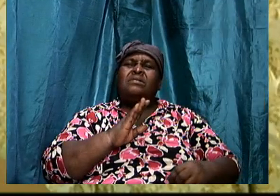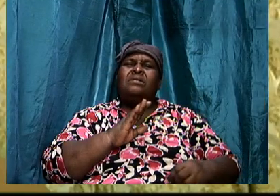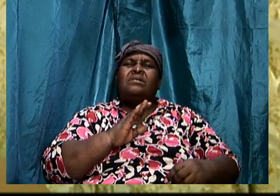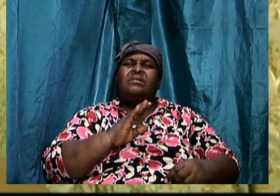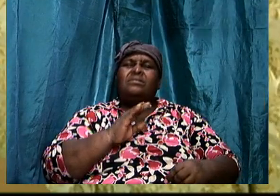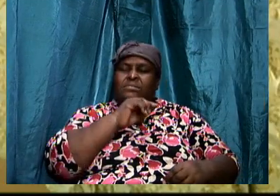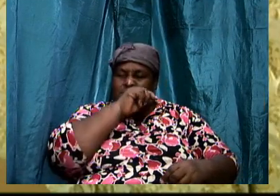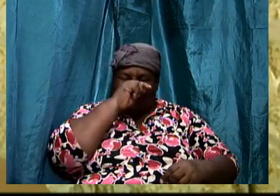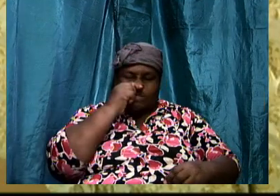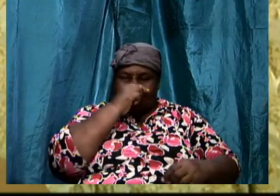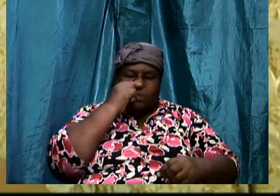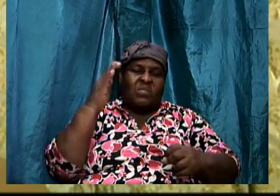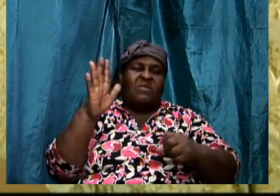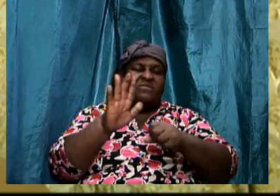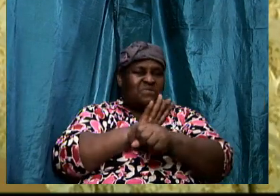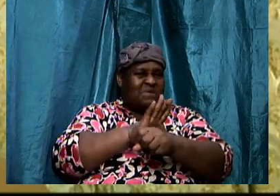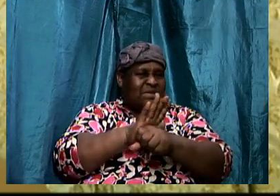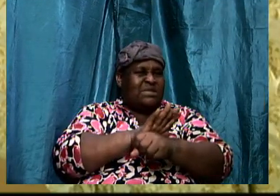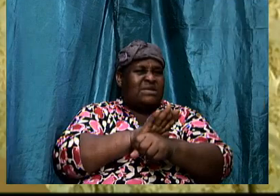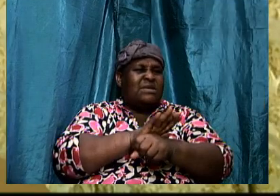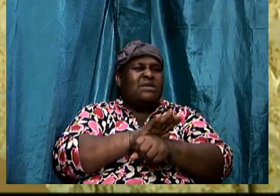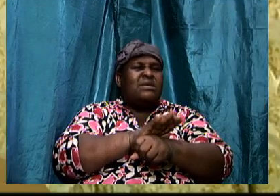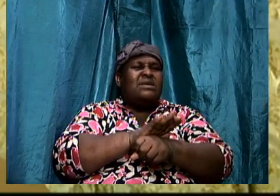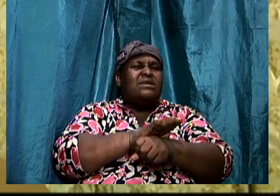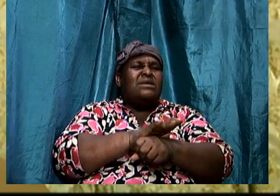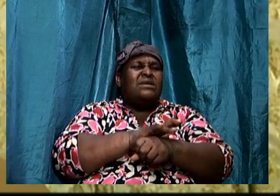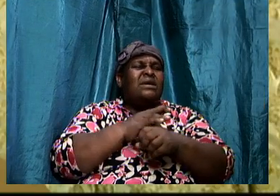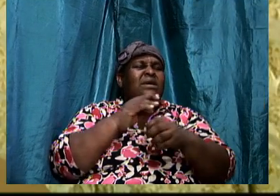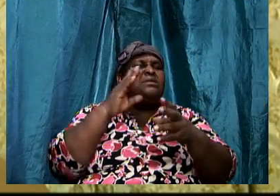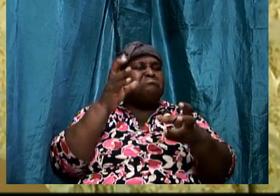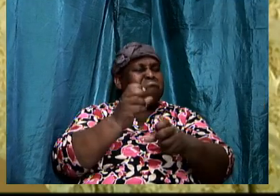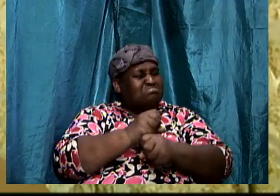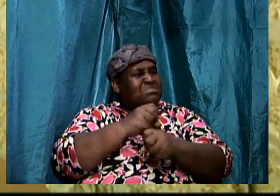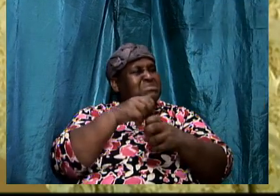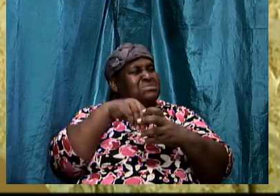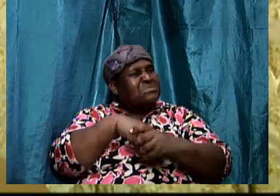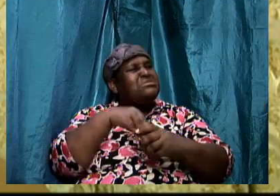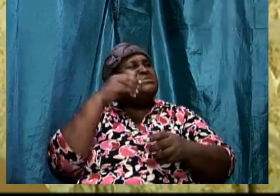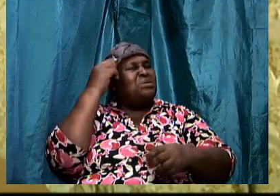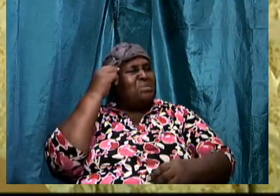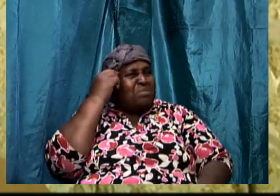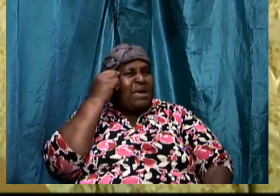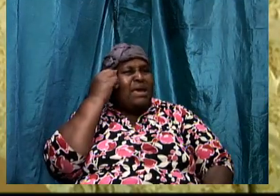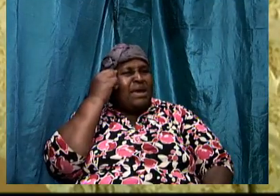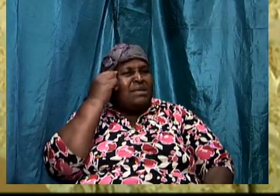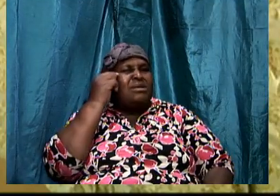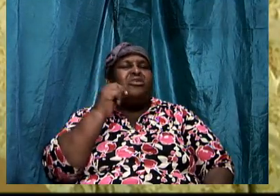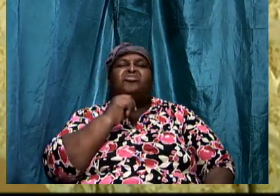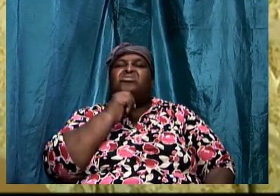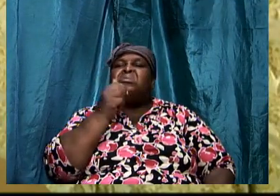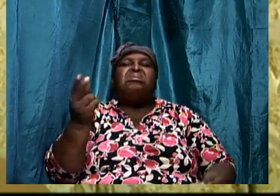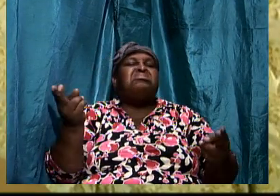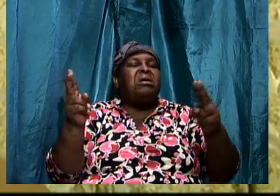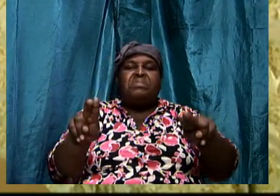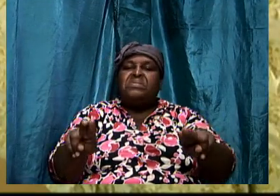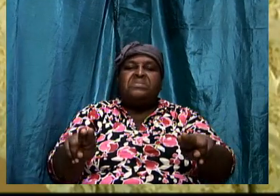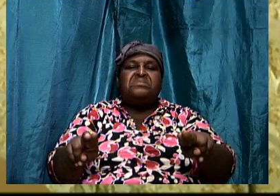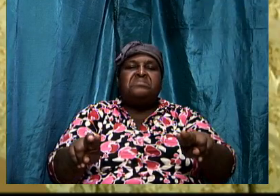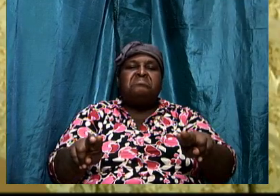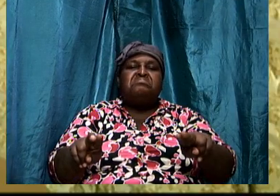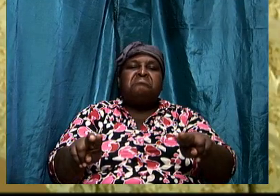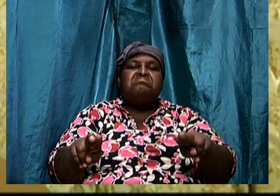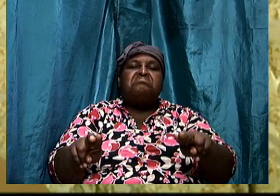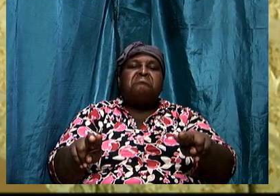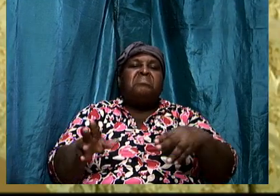and filling and captivating our minds. It is not going to happen. It doesn't matter